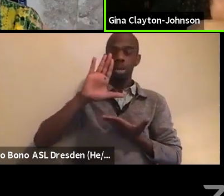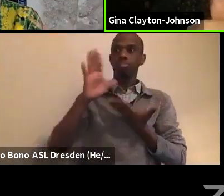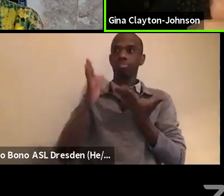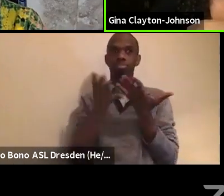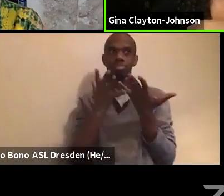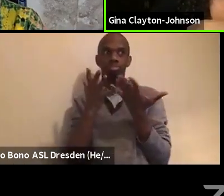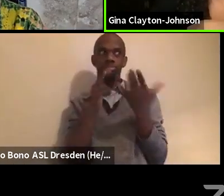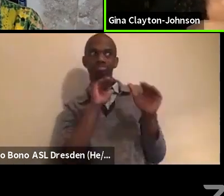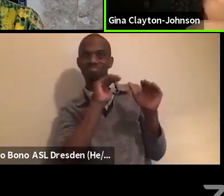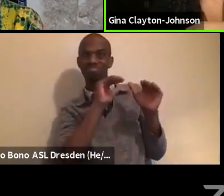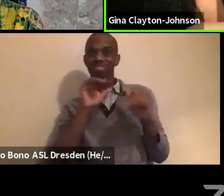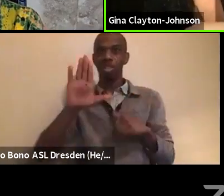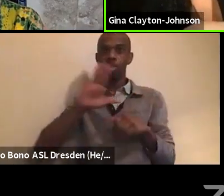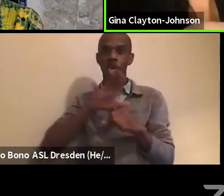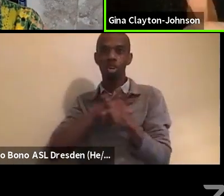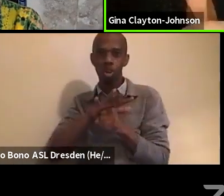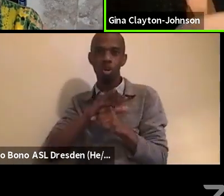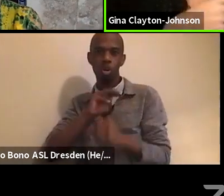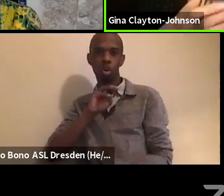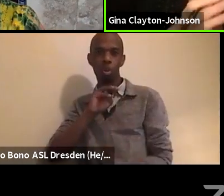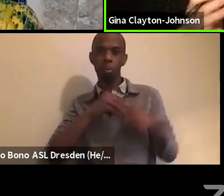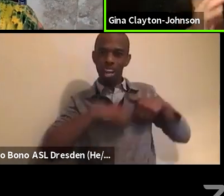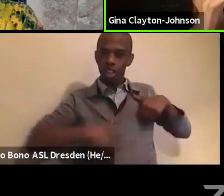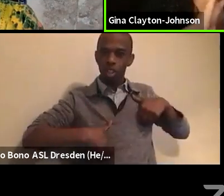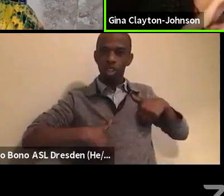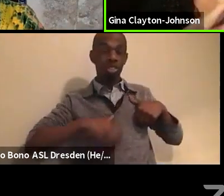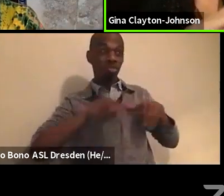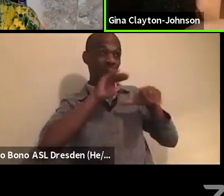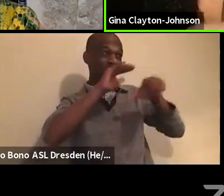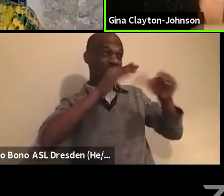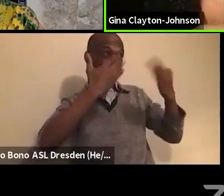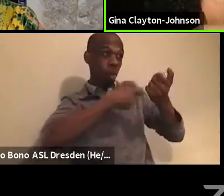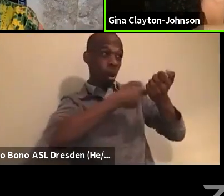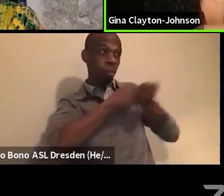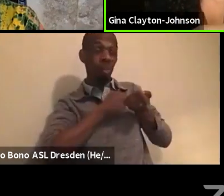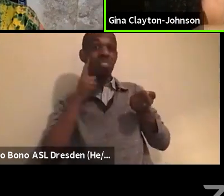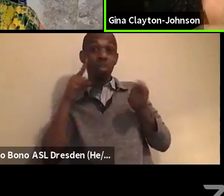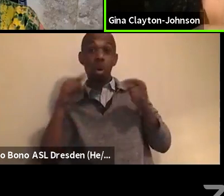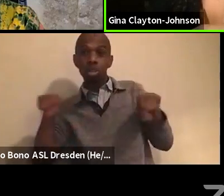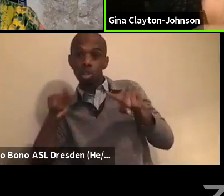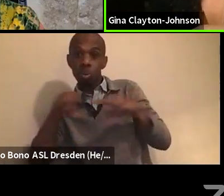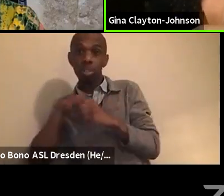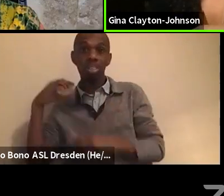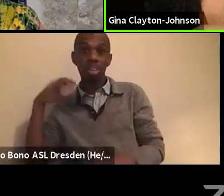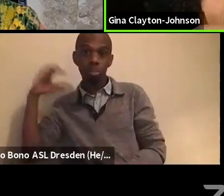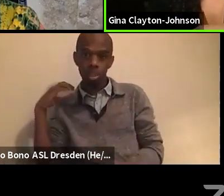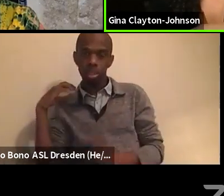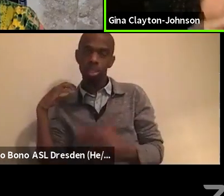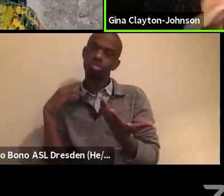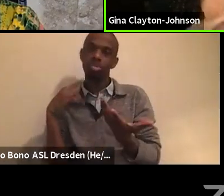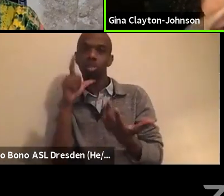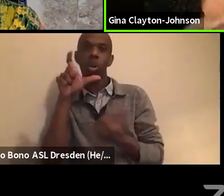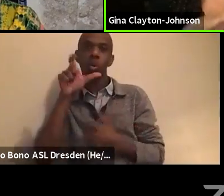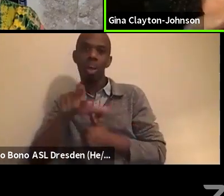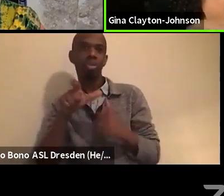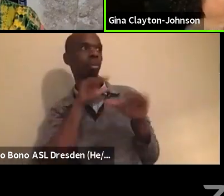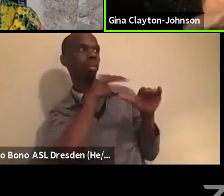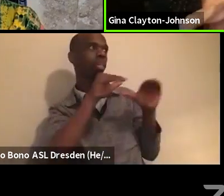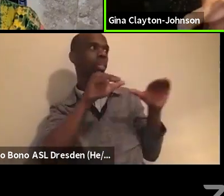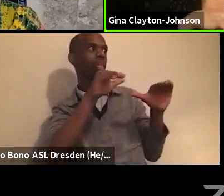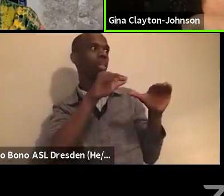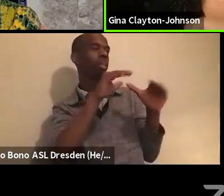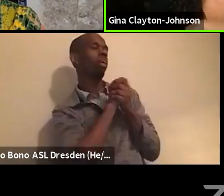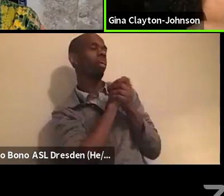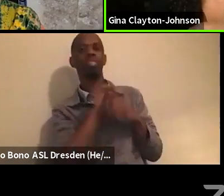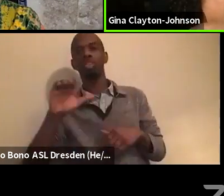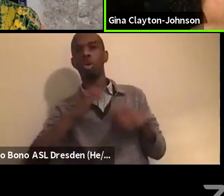don't need to do that. Really. You have an advocate right here already in, in mayor Brown, but you know, wherever you are, there is something to push